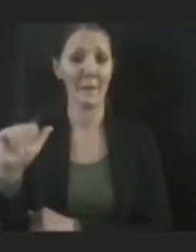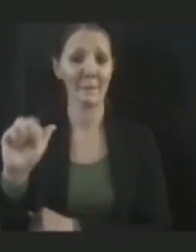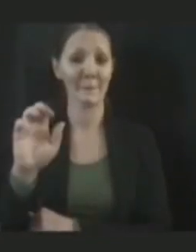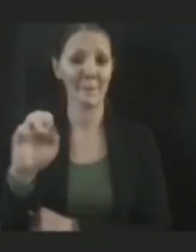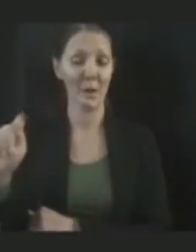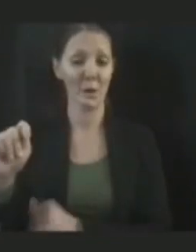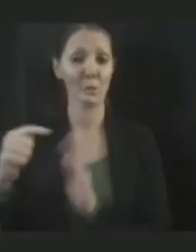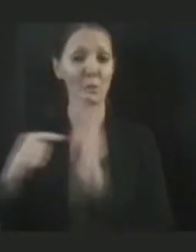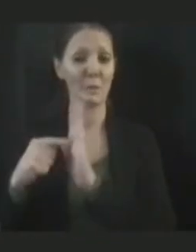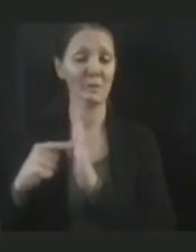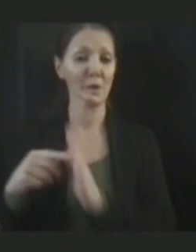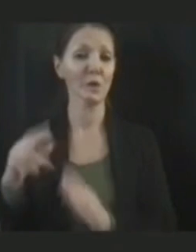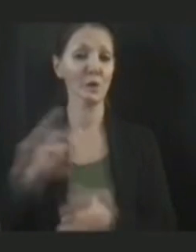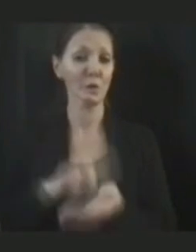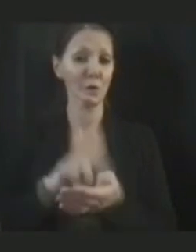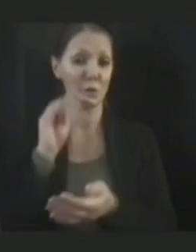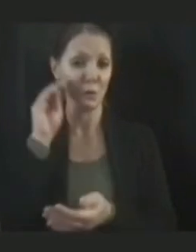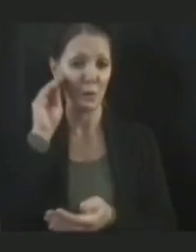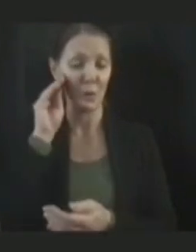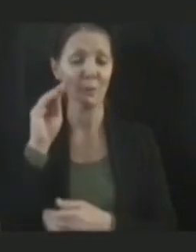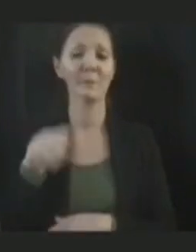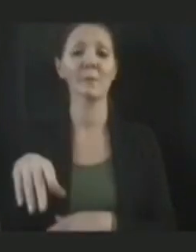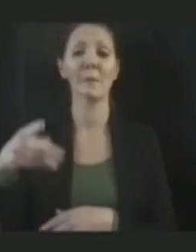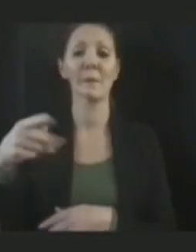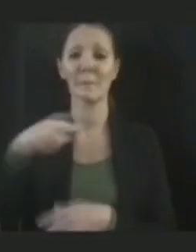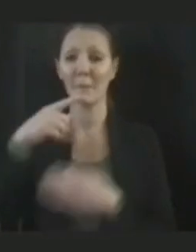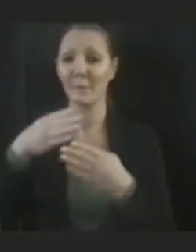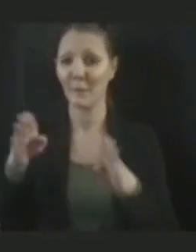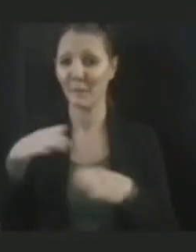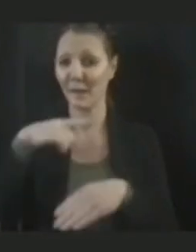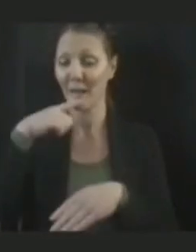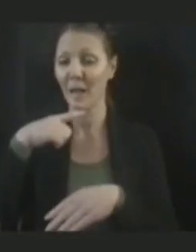you know, public health, and Josh Jabal, who does everything else.